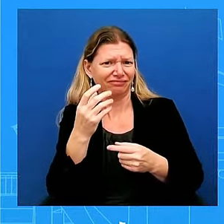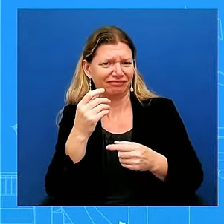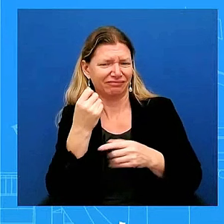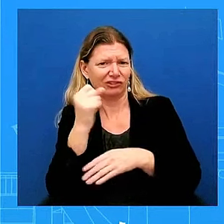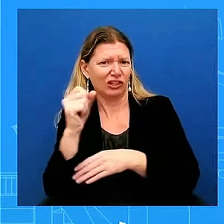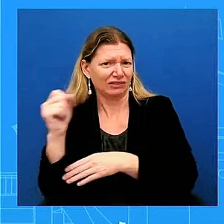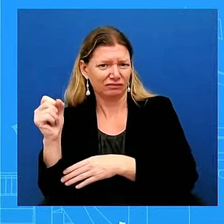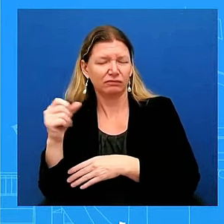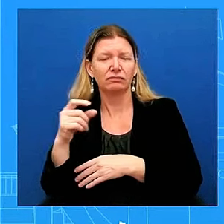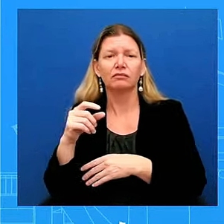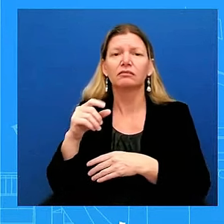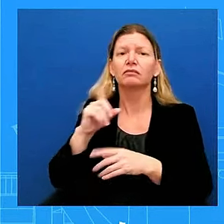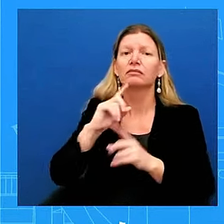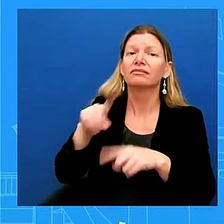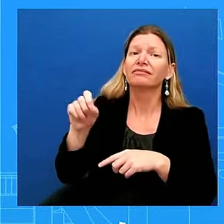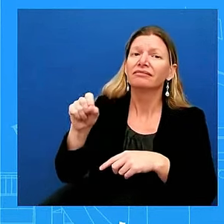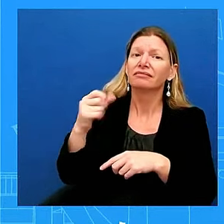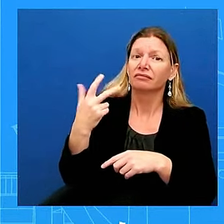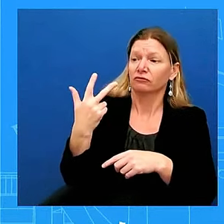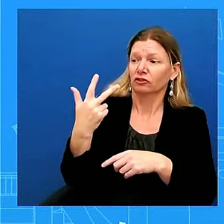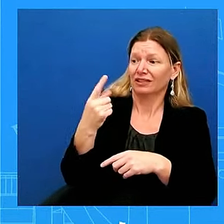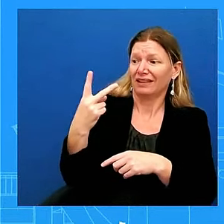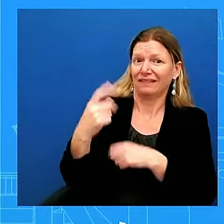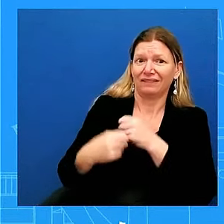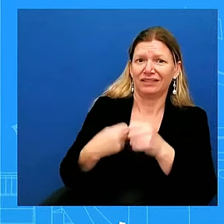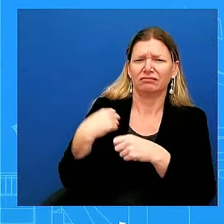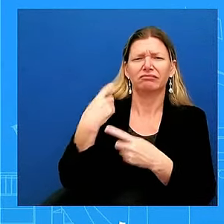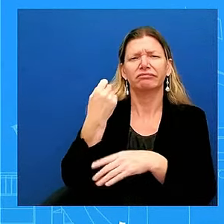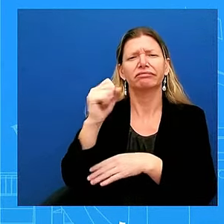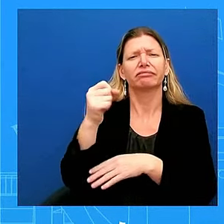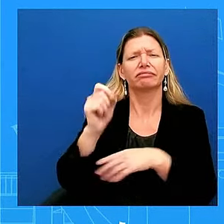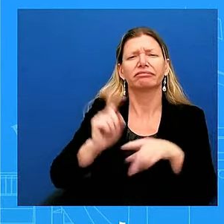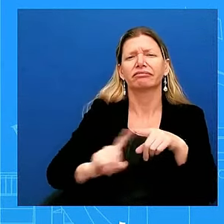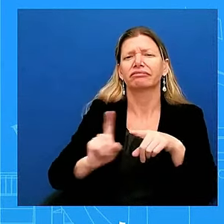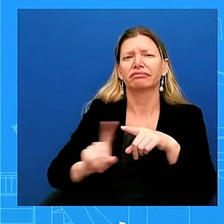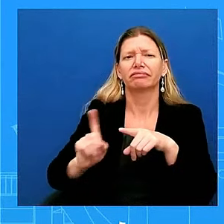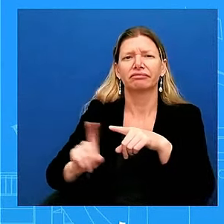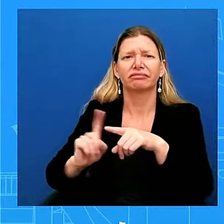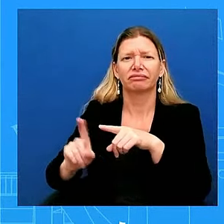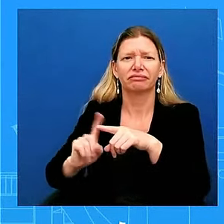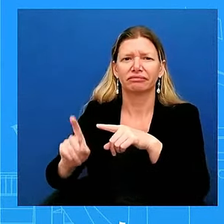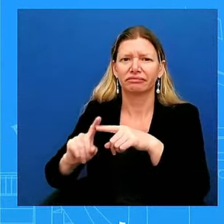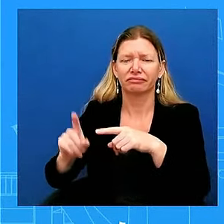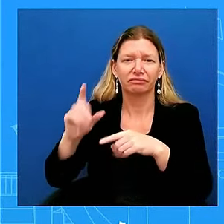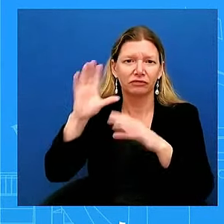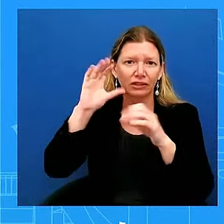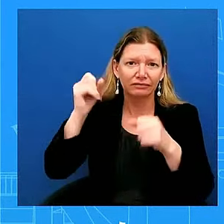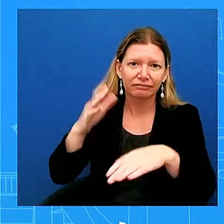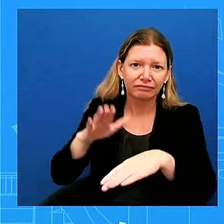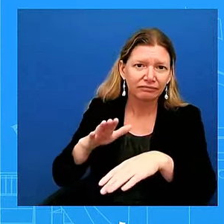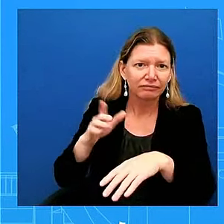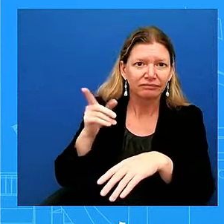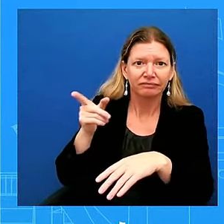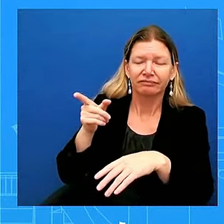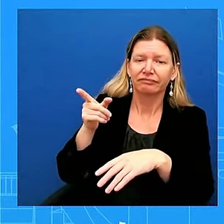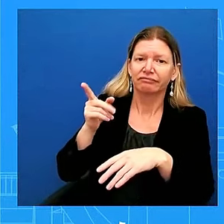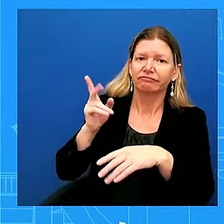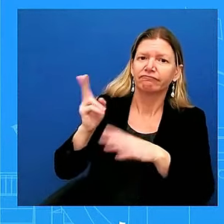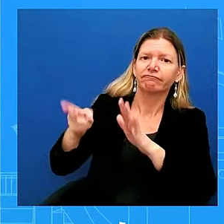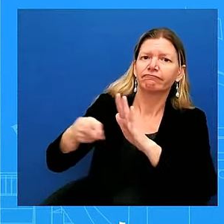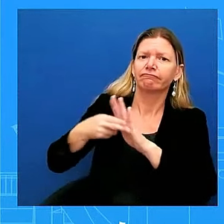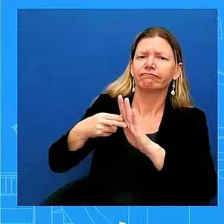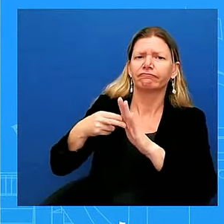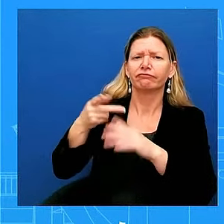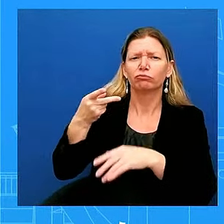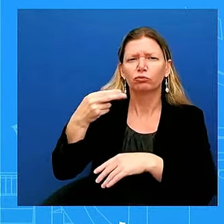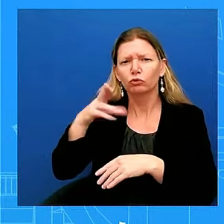in modern in modern history, if you will. And so, we have delivered our message directly to USMX.